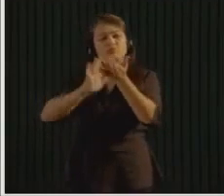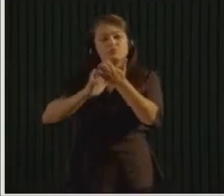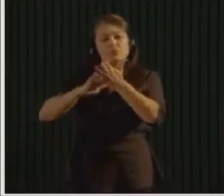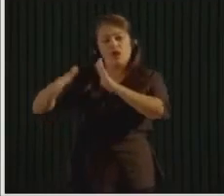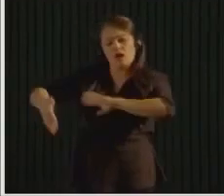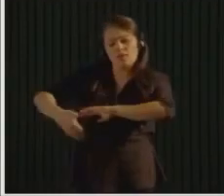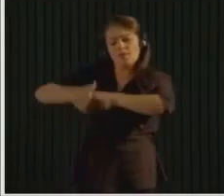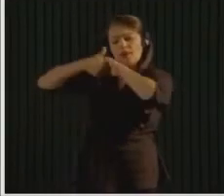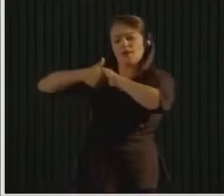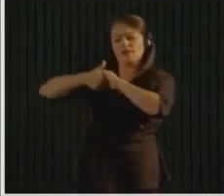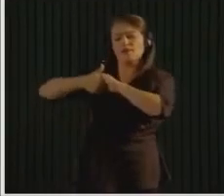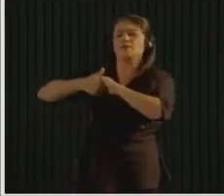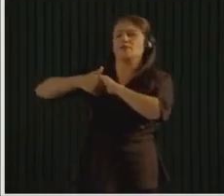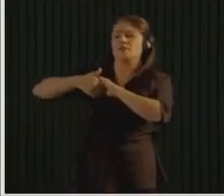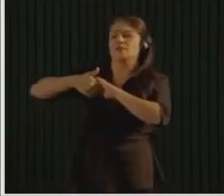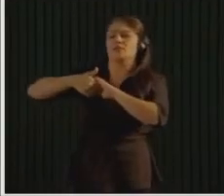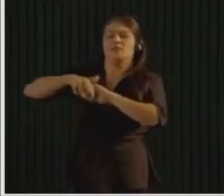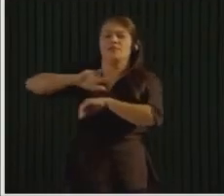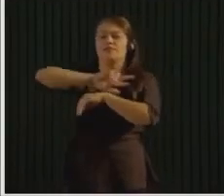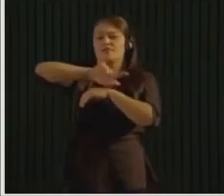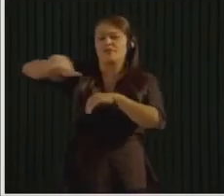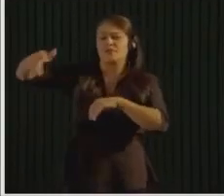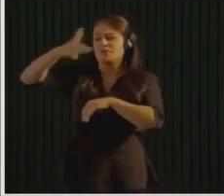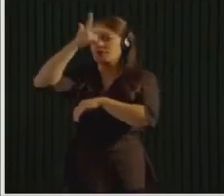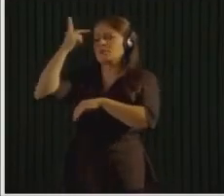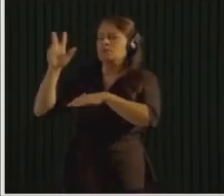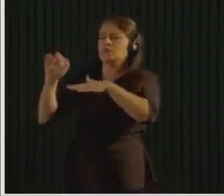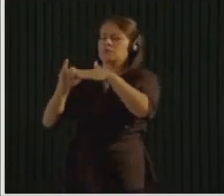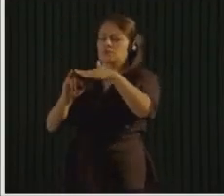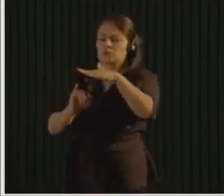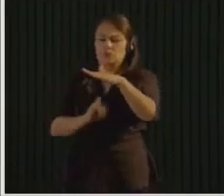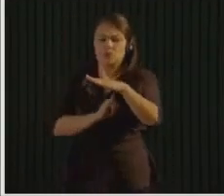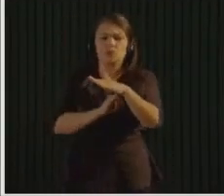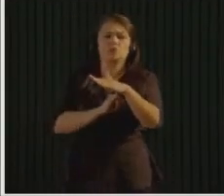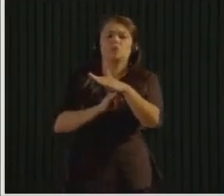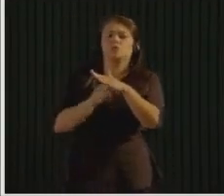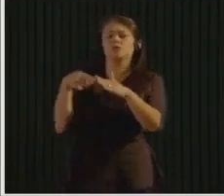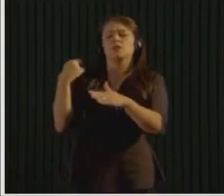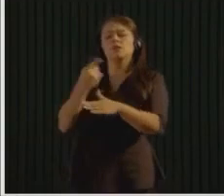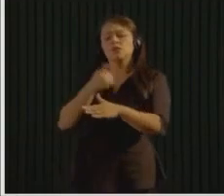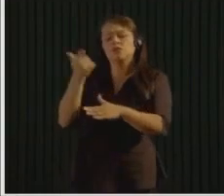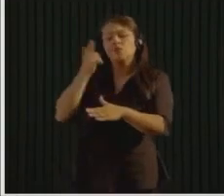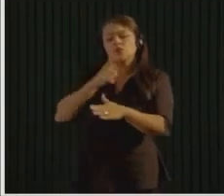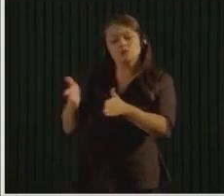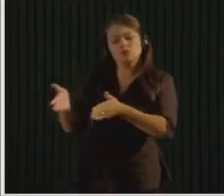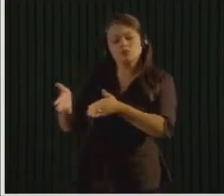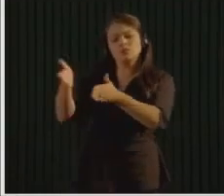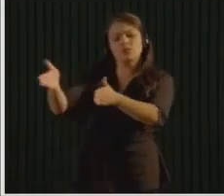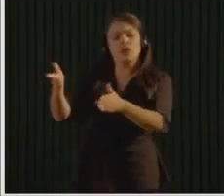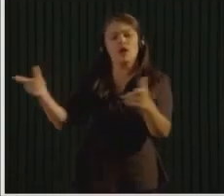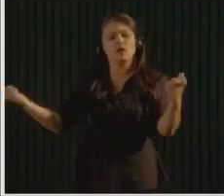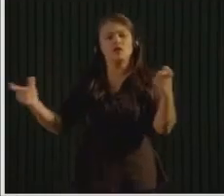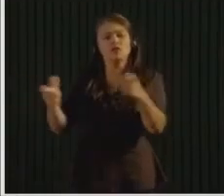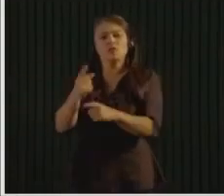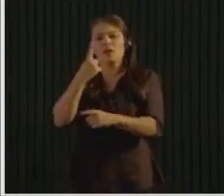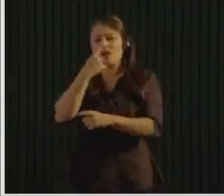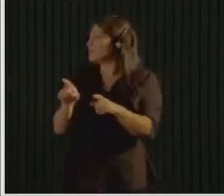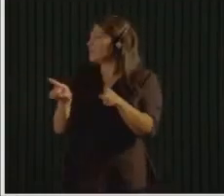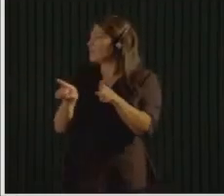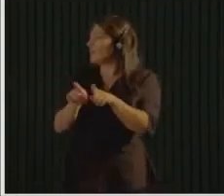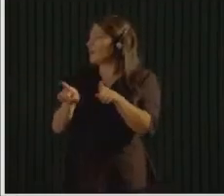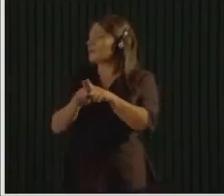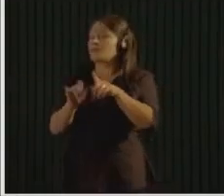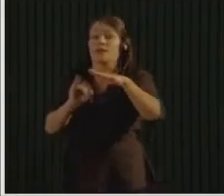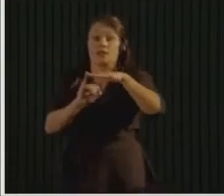and institutions on the road to zero waste. I want to recognize our partners in Zero Waste and